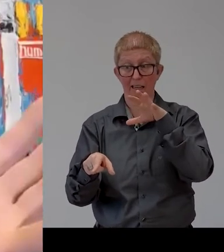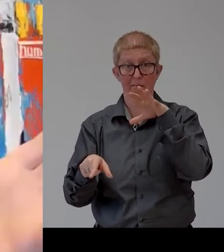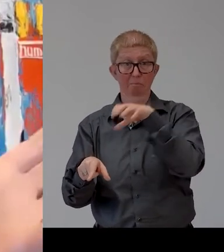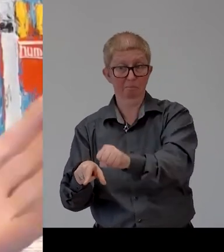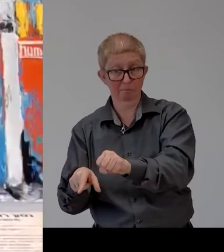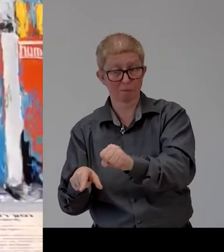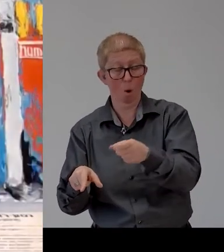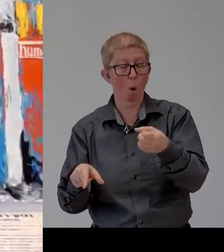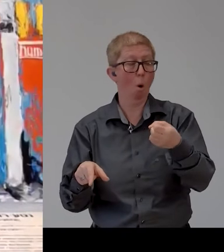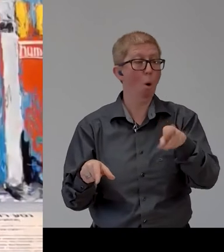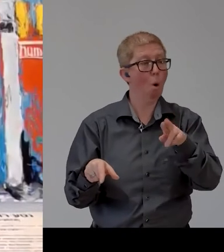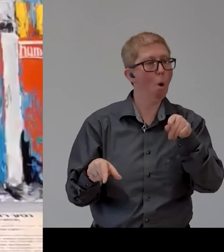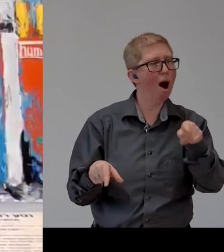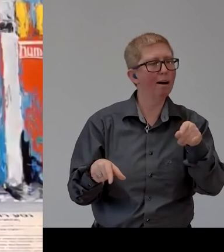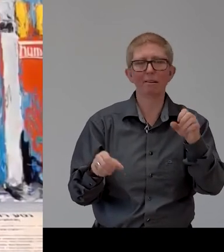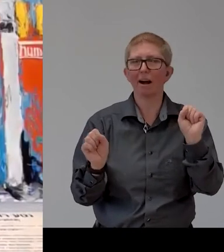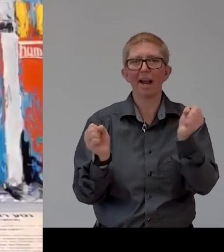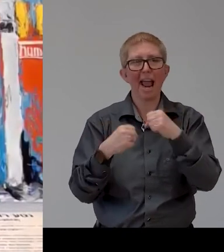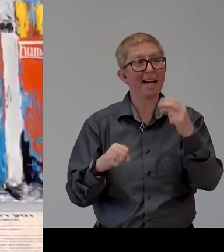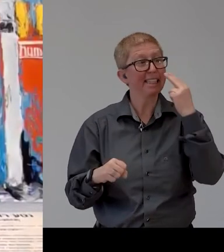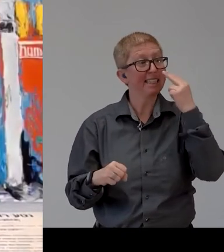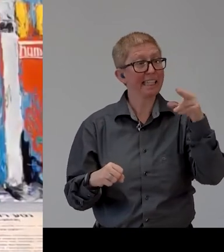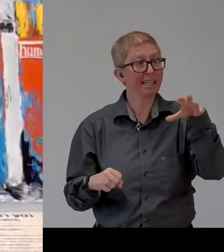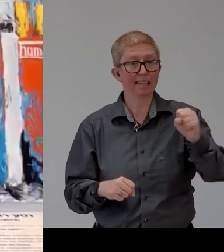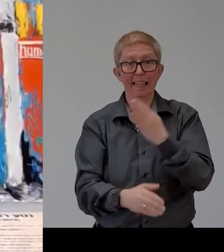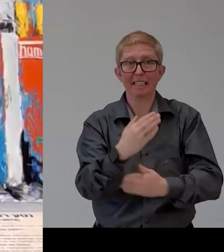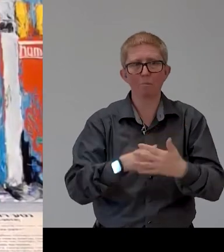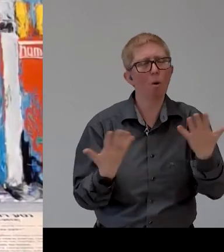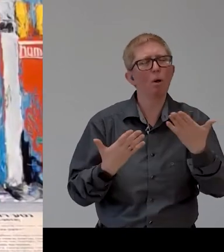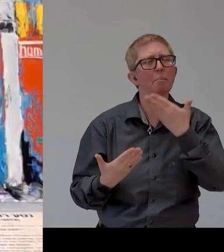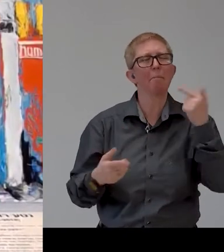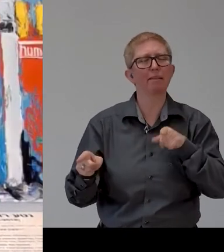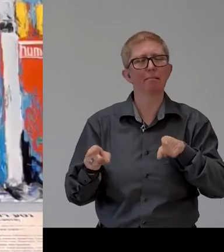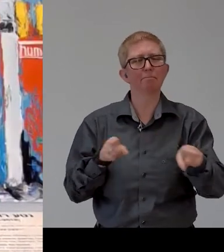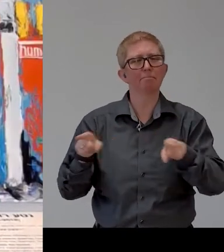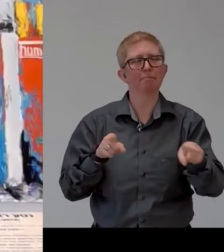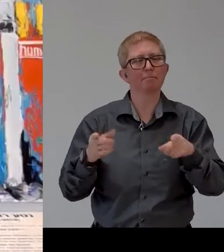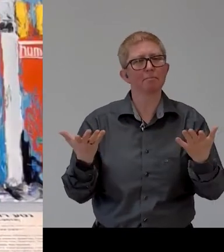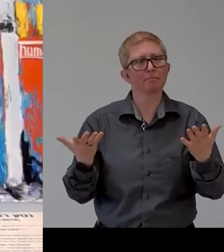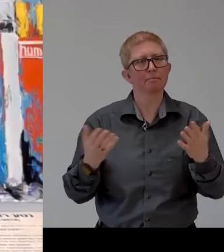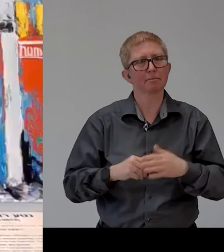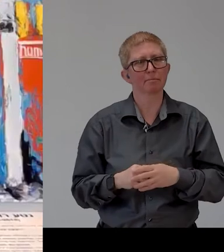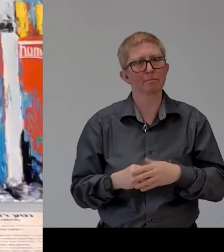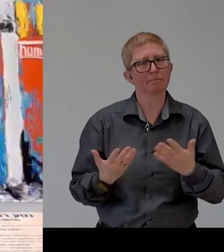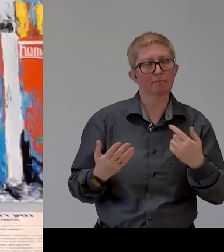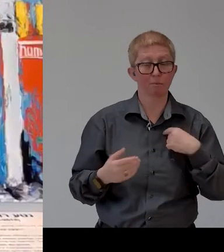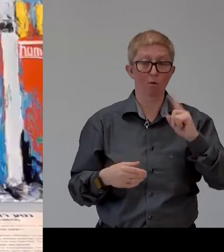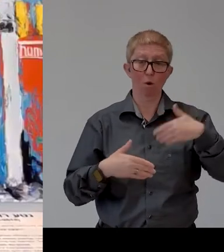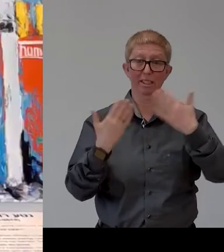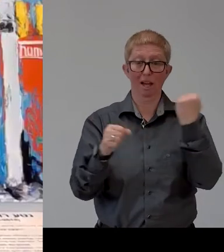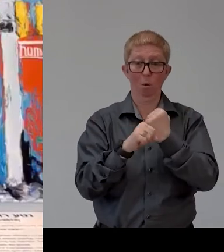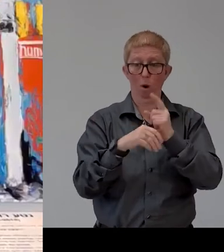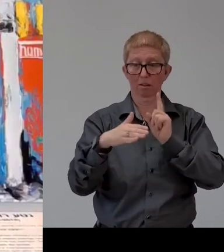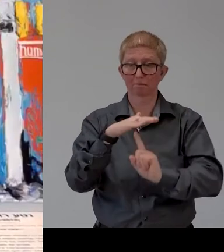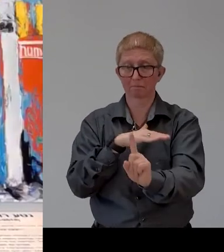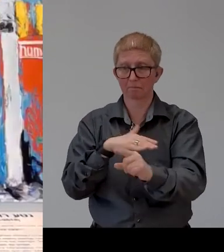come to that first day of work i would love to hear it from the participants and uh beware because if you're not going to answer i might pick on